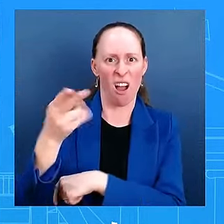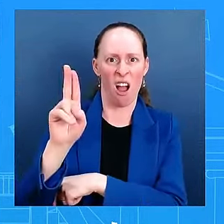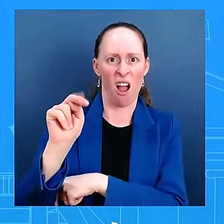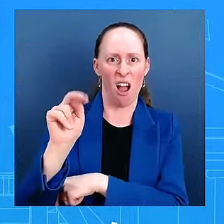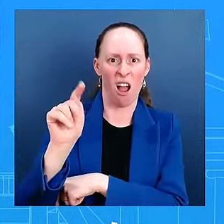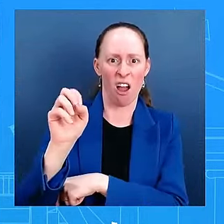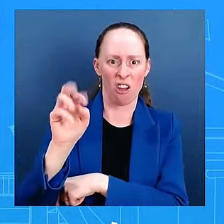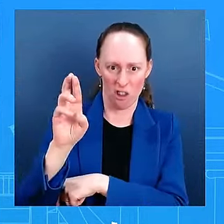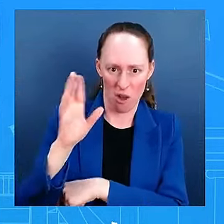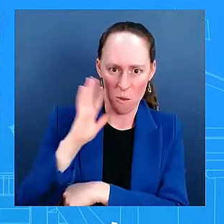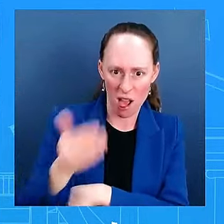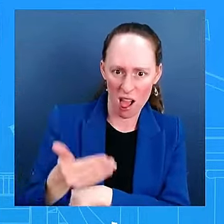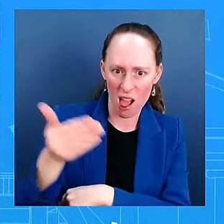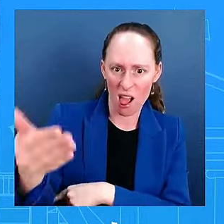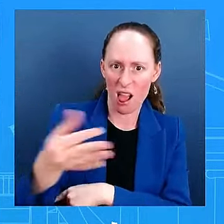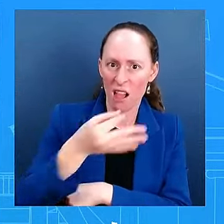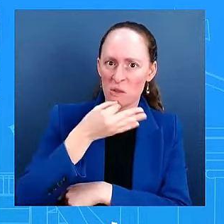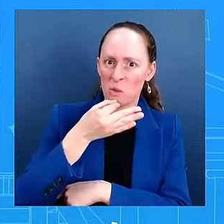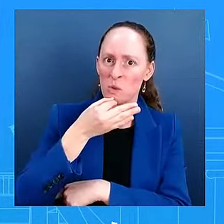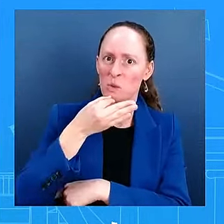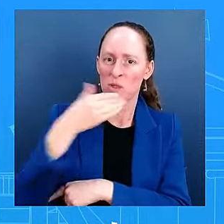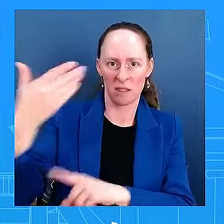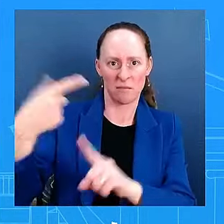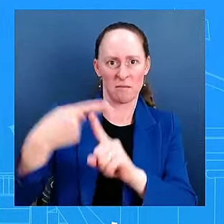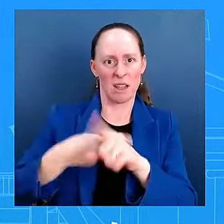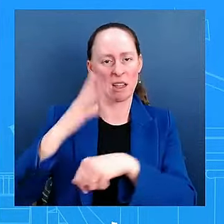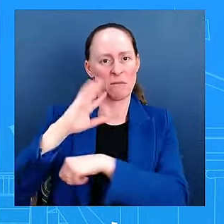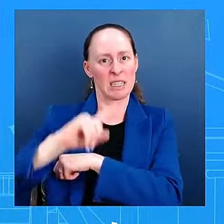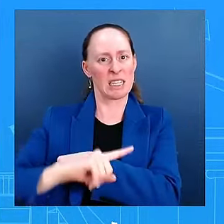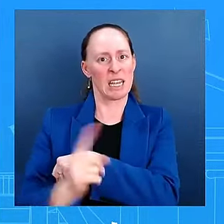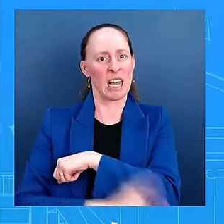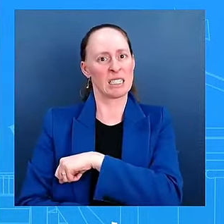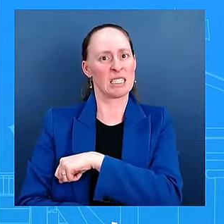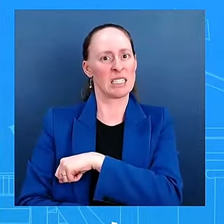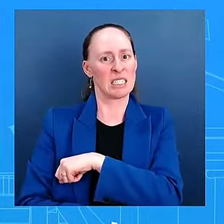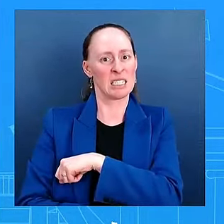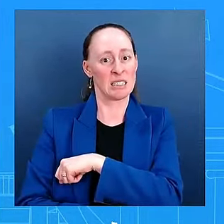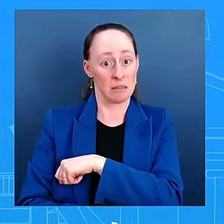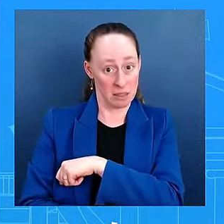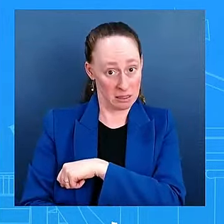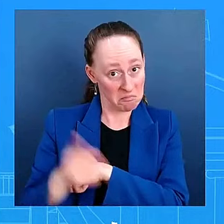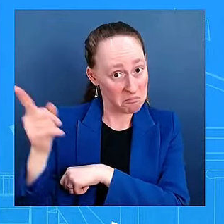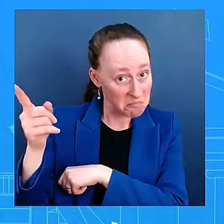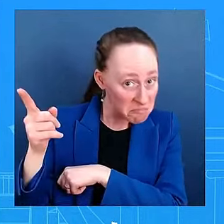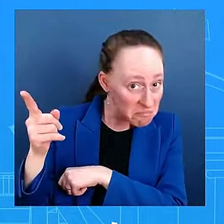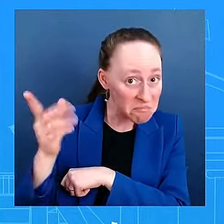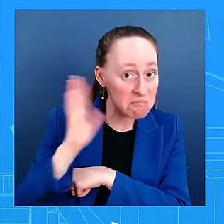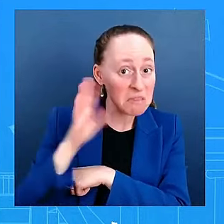intention of pardoning him? We've been asked that question multiple times. Our answer stands, which is no.